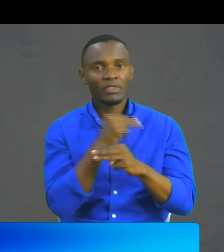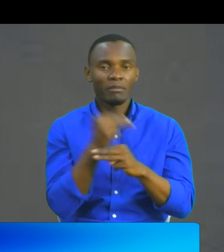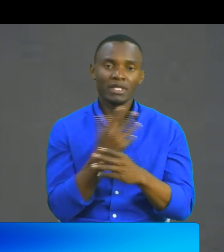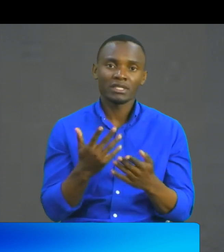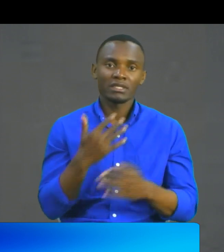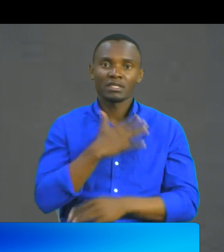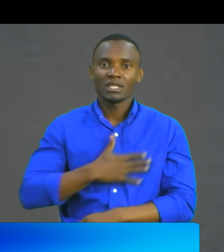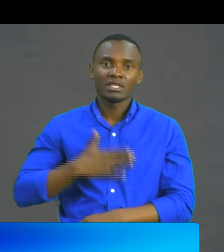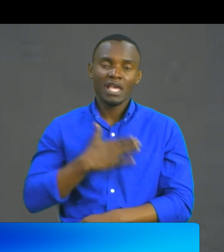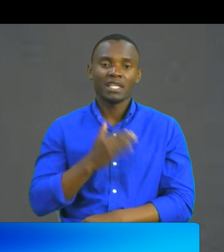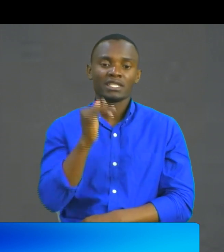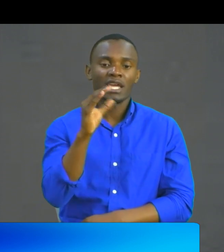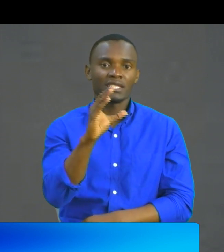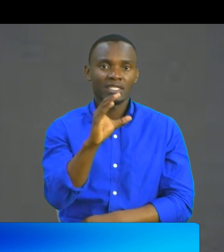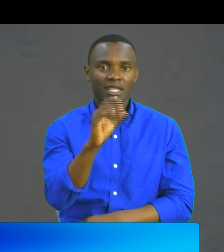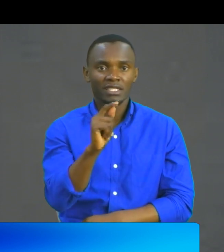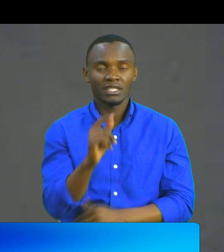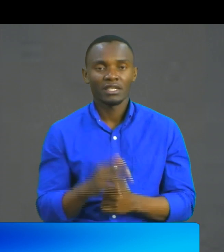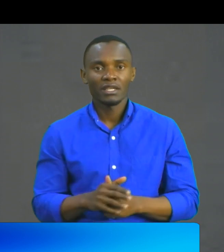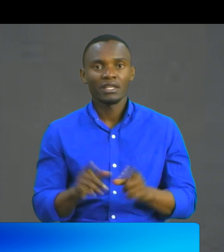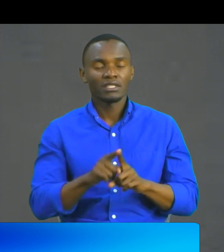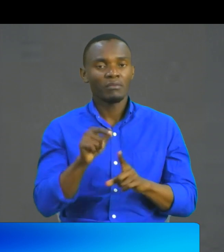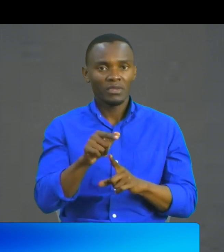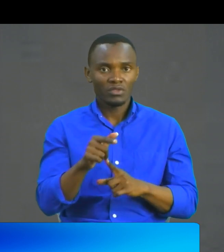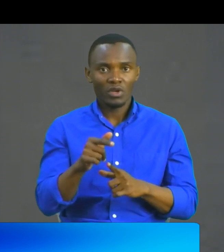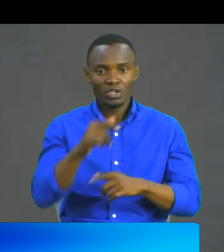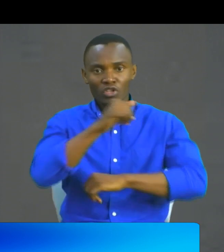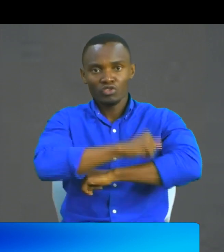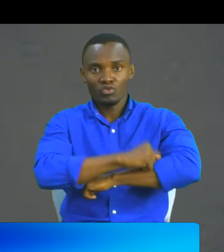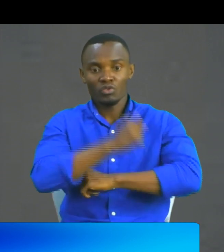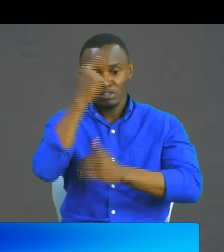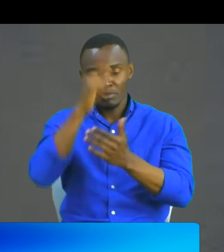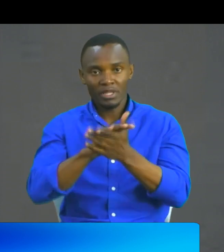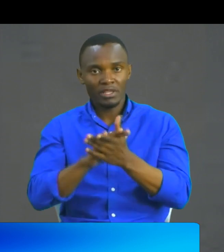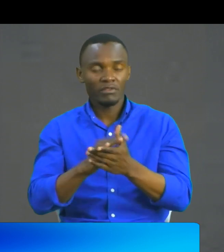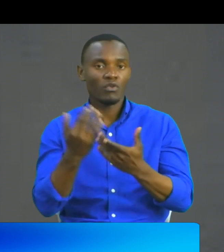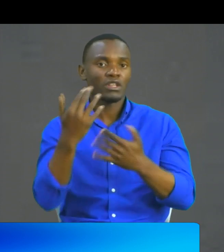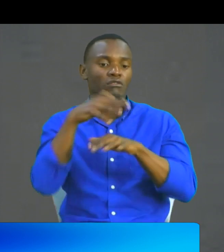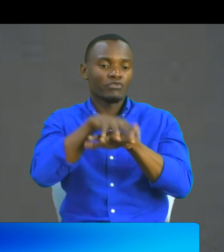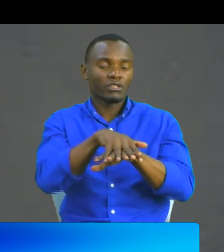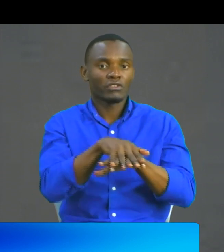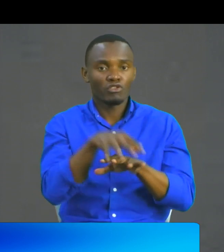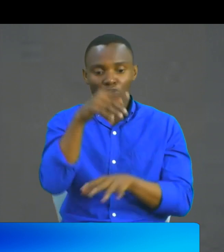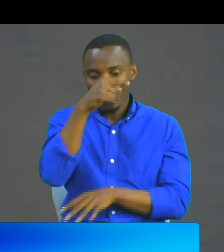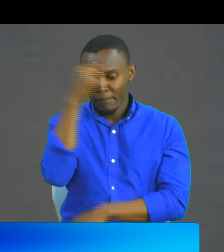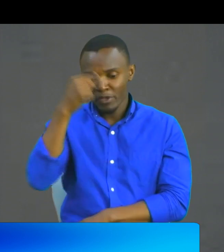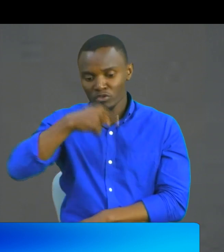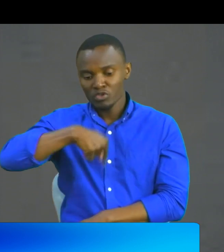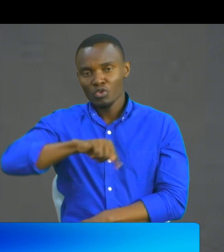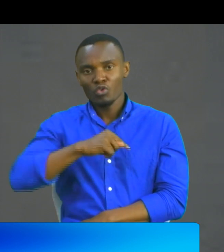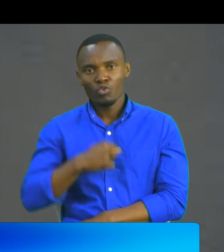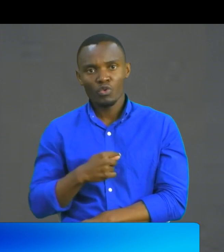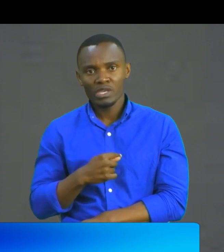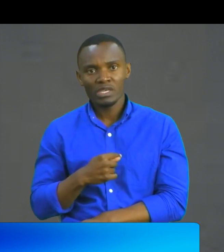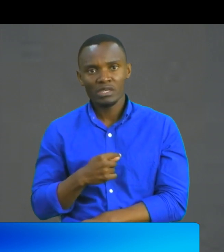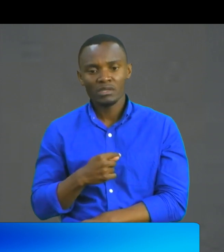citizenship. In our school we believe in integration. The reason being, we typical people, whether we